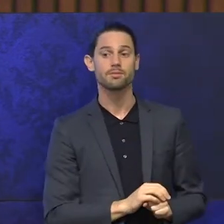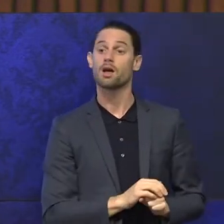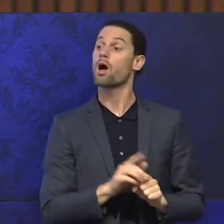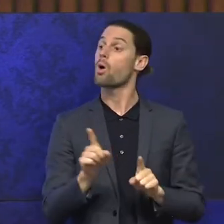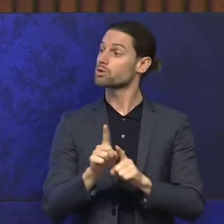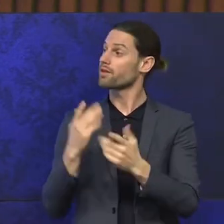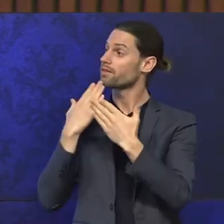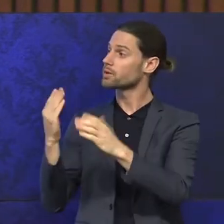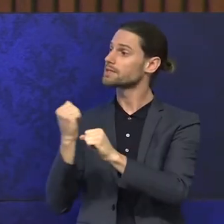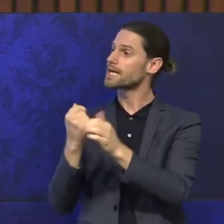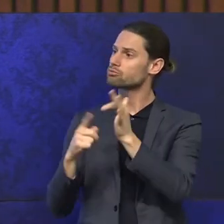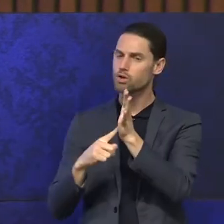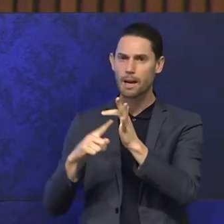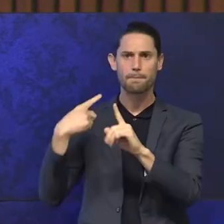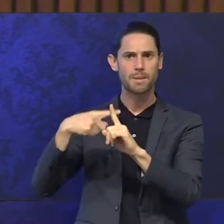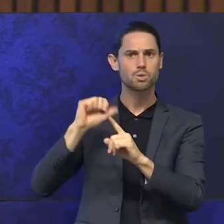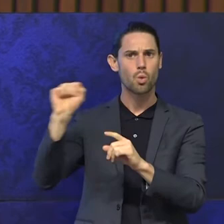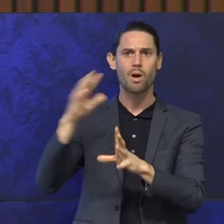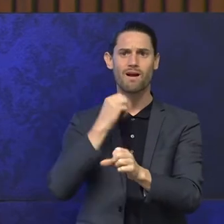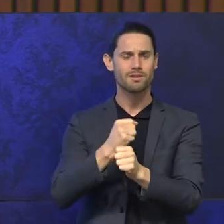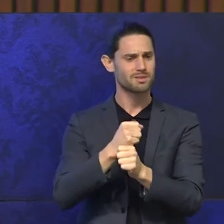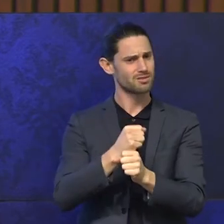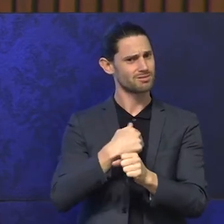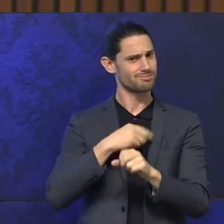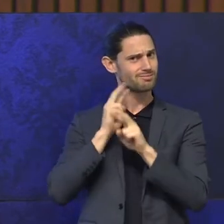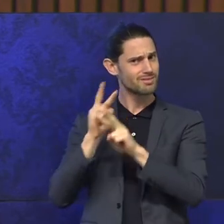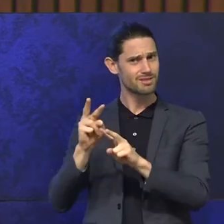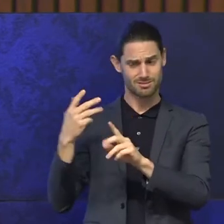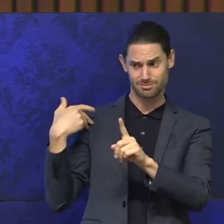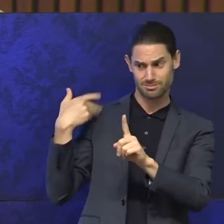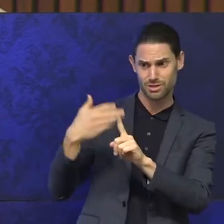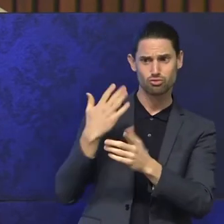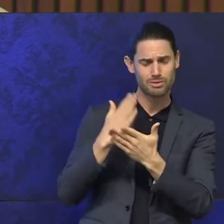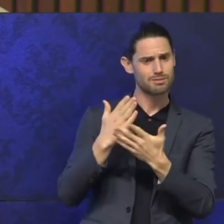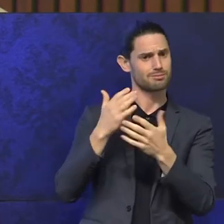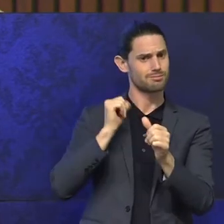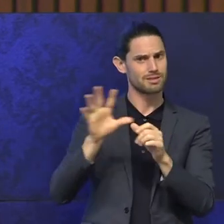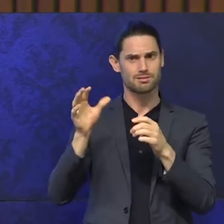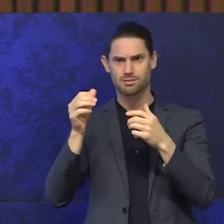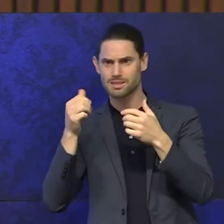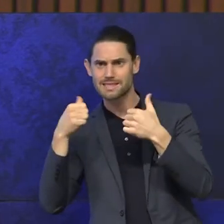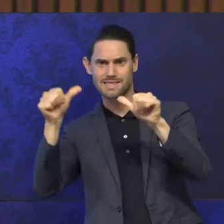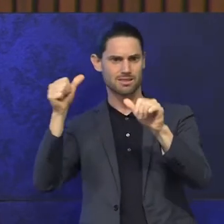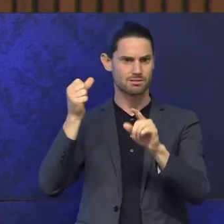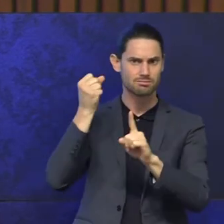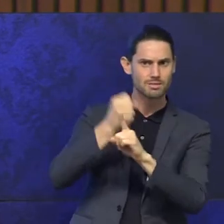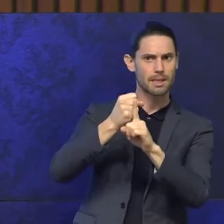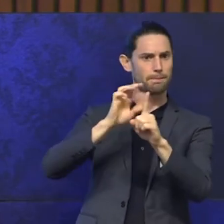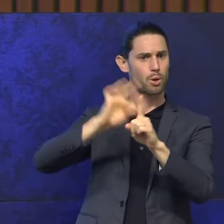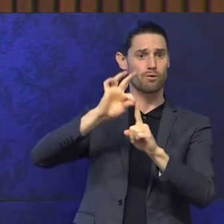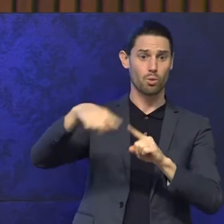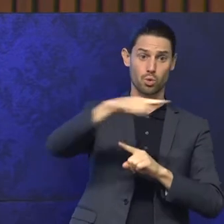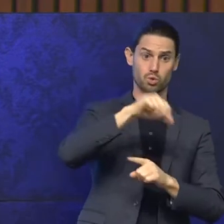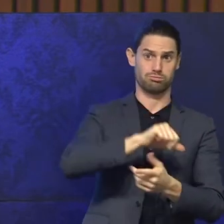your government for what I think has been the most successful period of social policy reform for many years, and I think we should acknowledge that